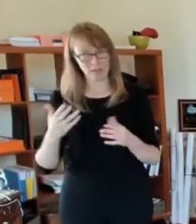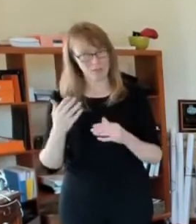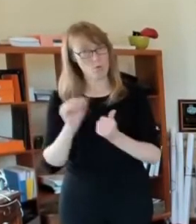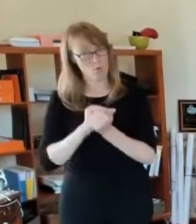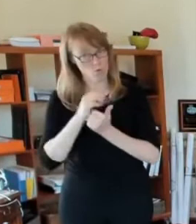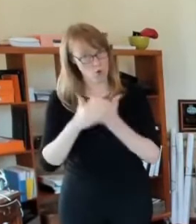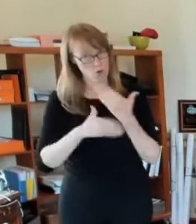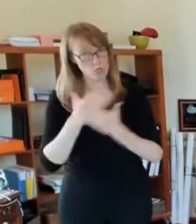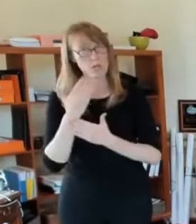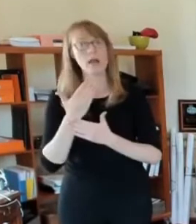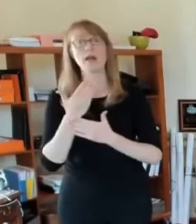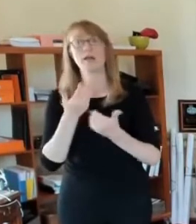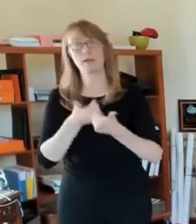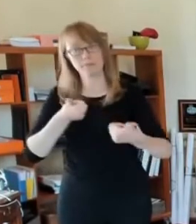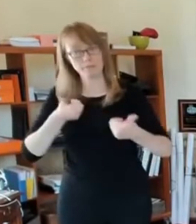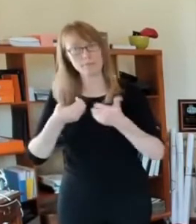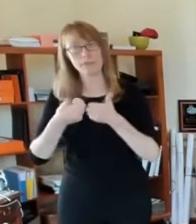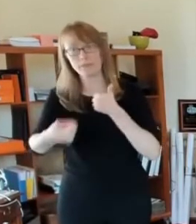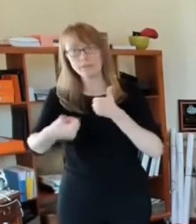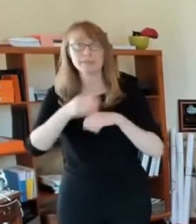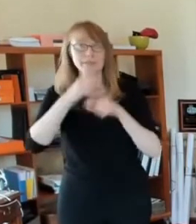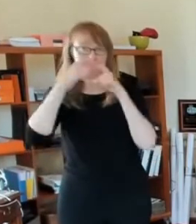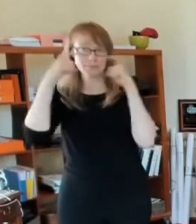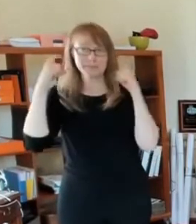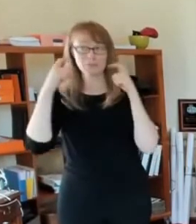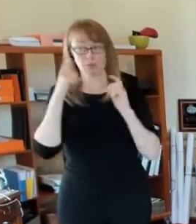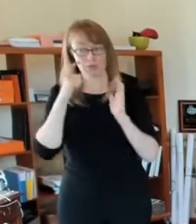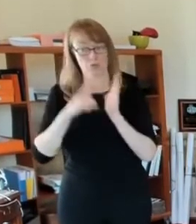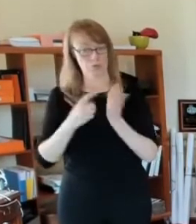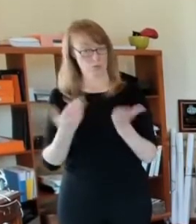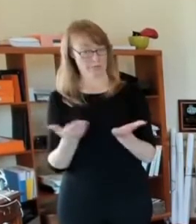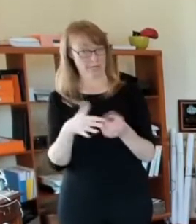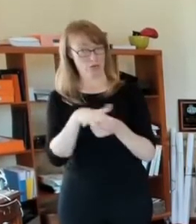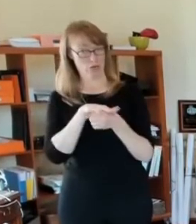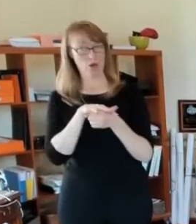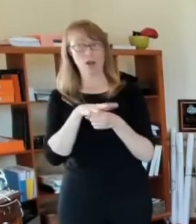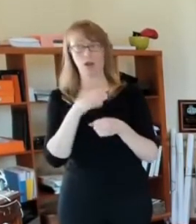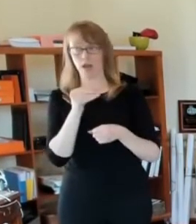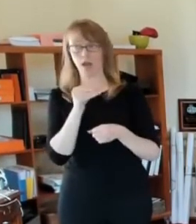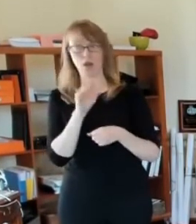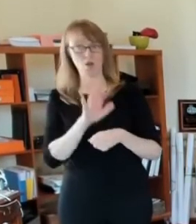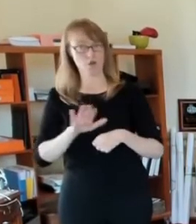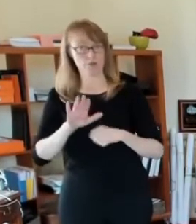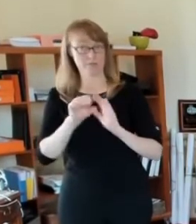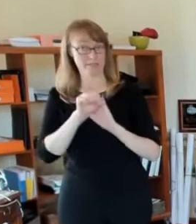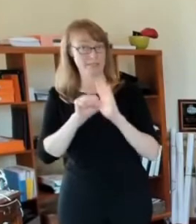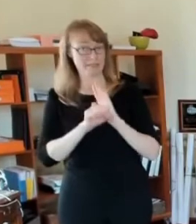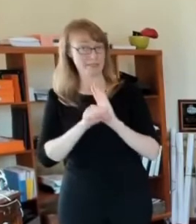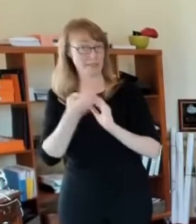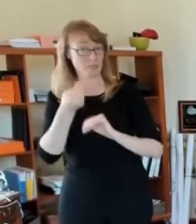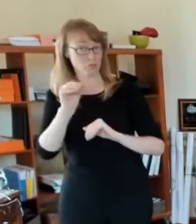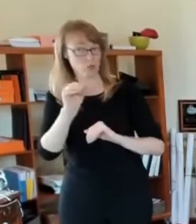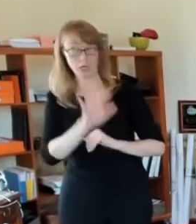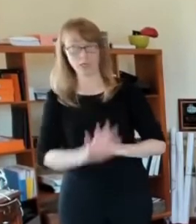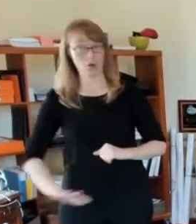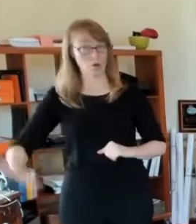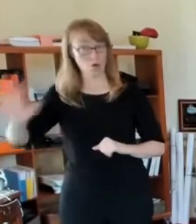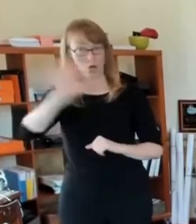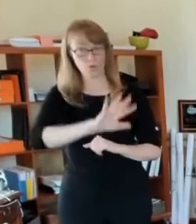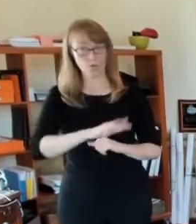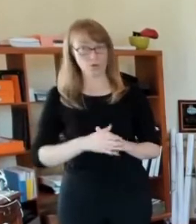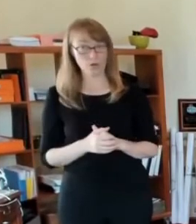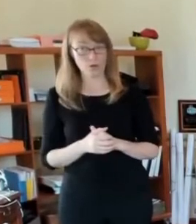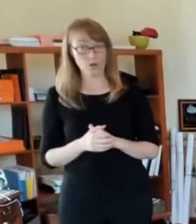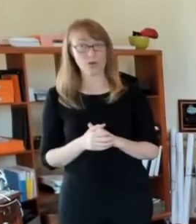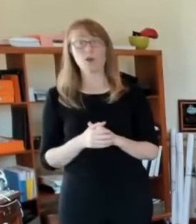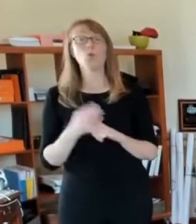and and we are concerned that that we're headed in that direction as well. Uh, wearing a mask is not